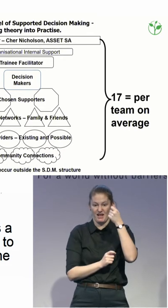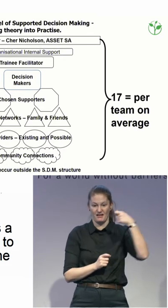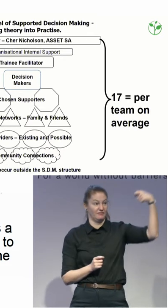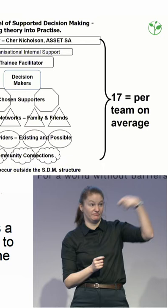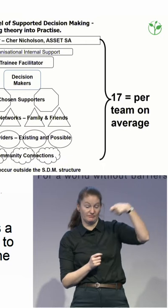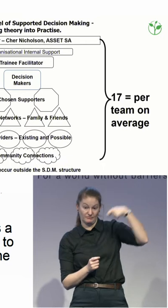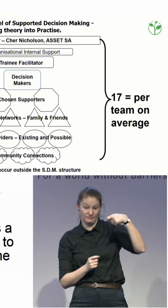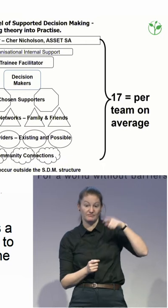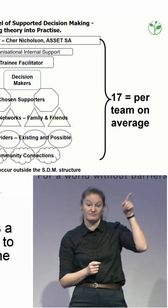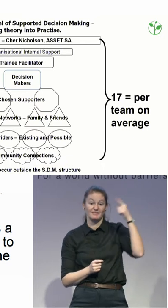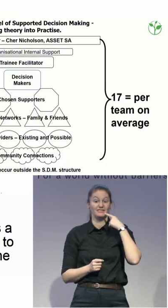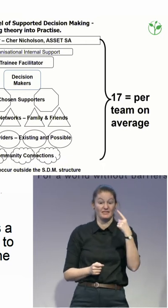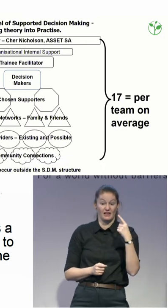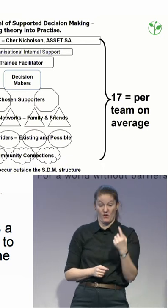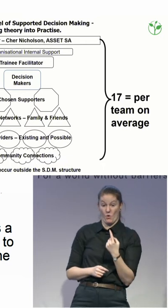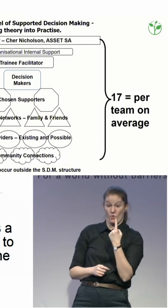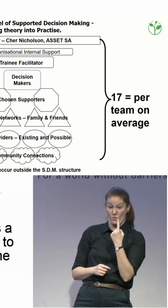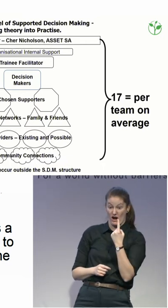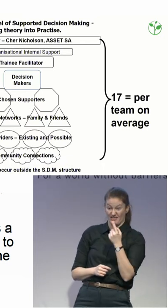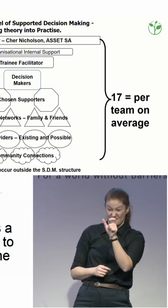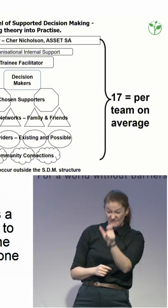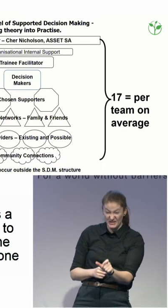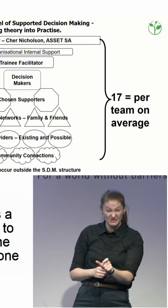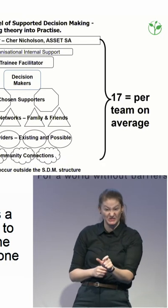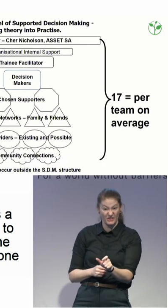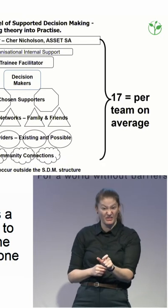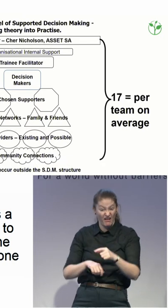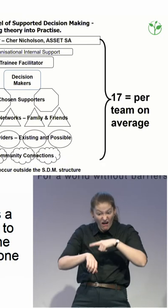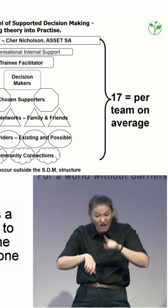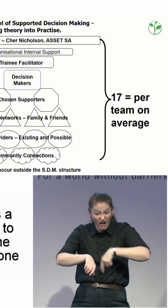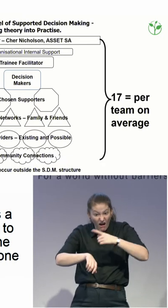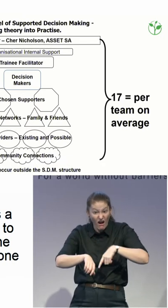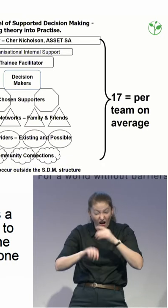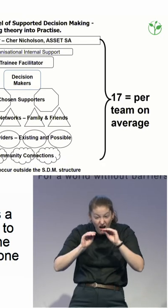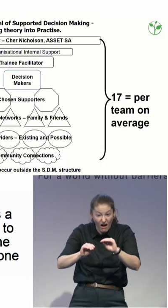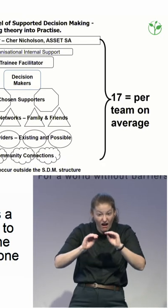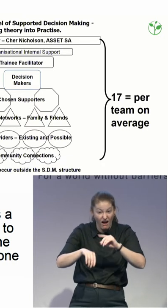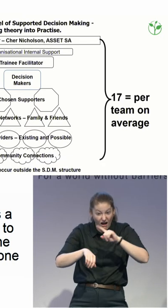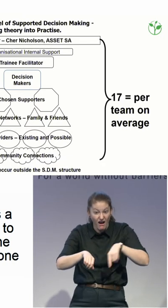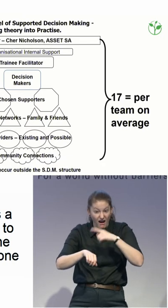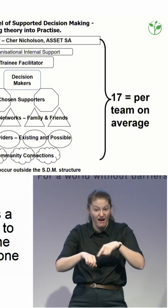it doesn't look so good, but if you look at what you're actually working with, and that's the whole team,